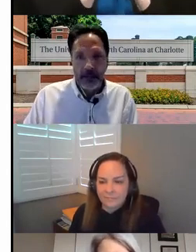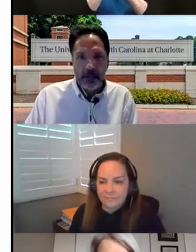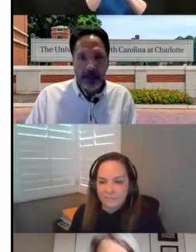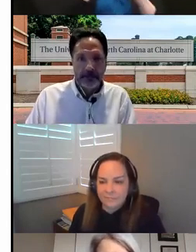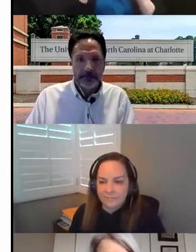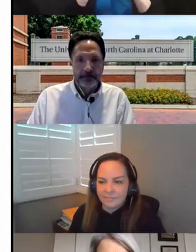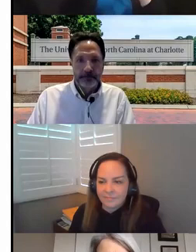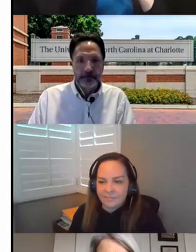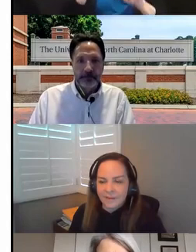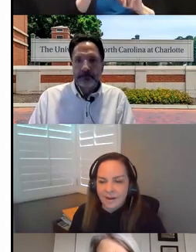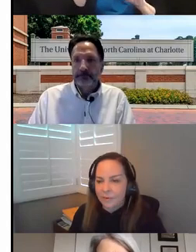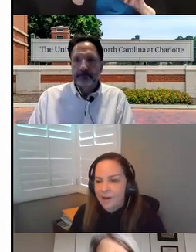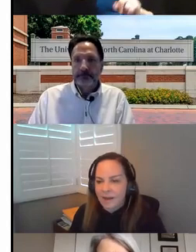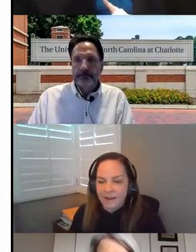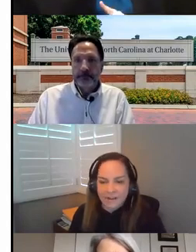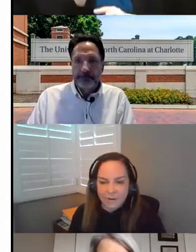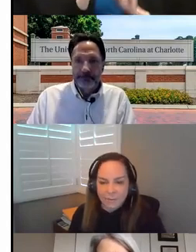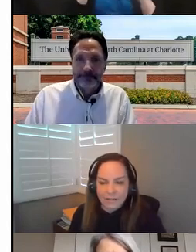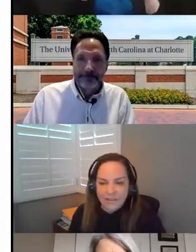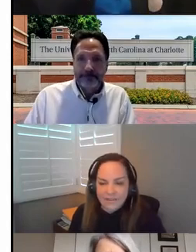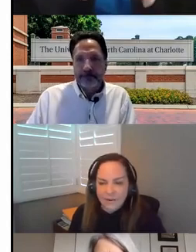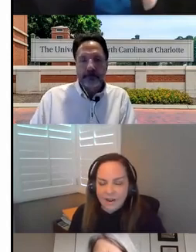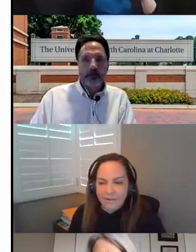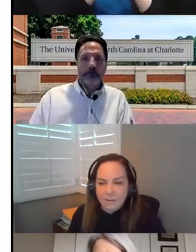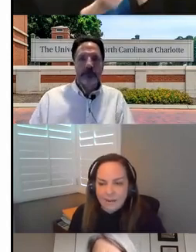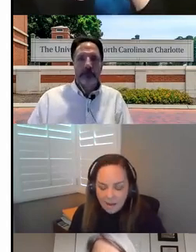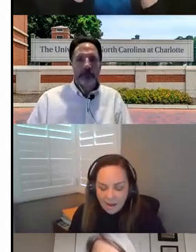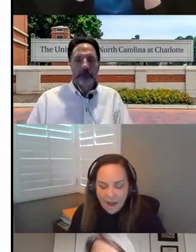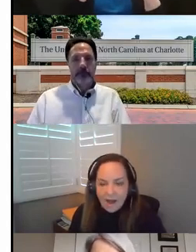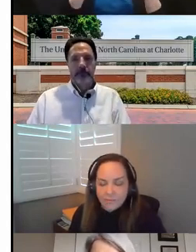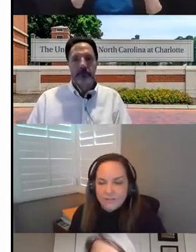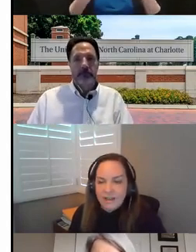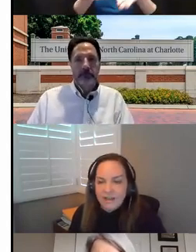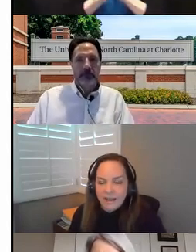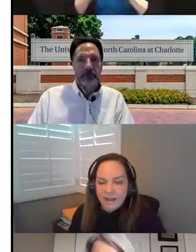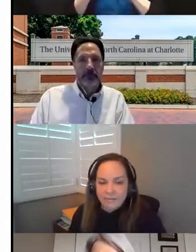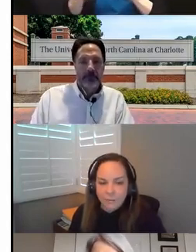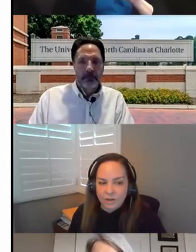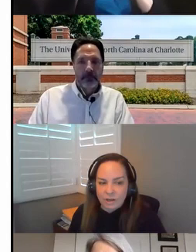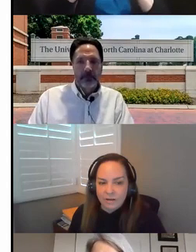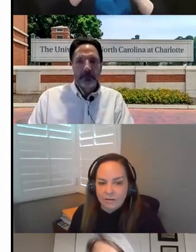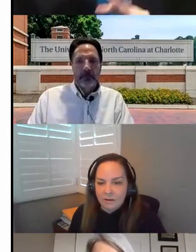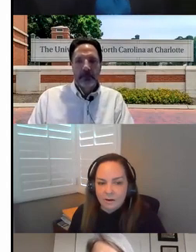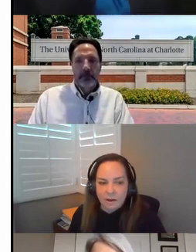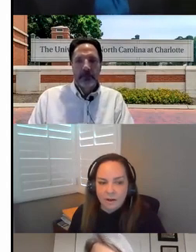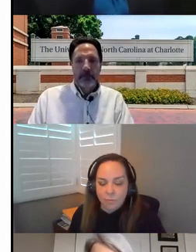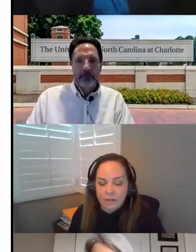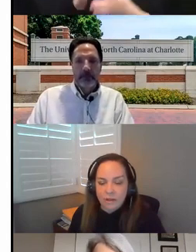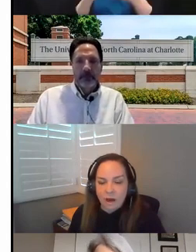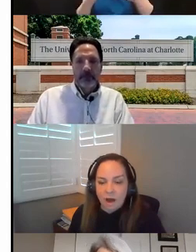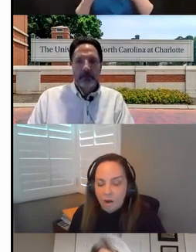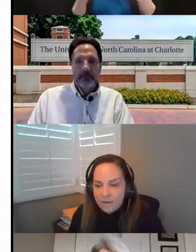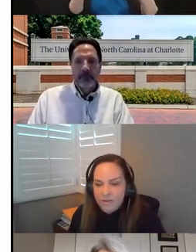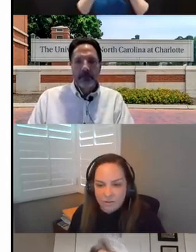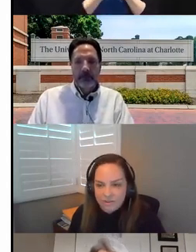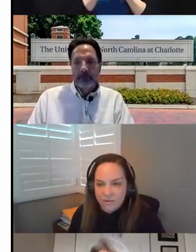noticed in California? All right. Hi to everyone. Thanks for having me. I would say in California, we